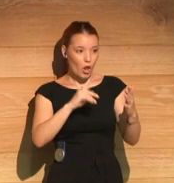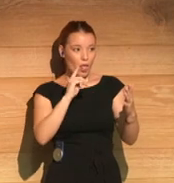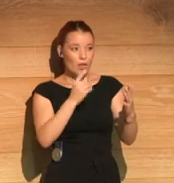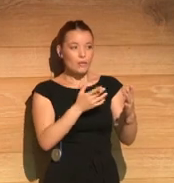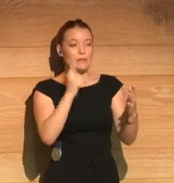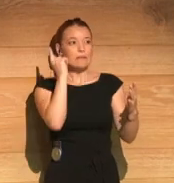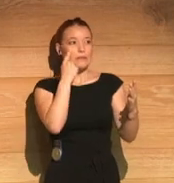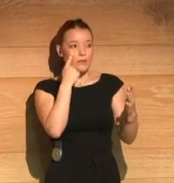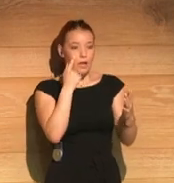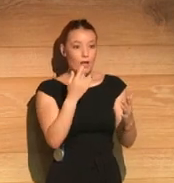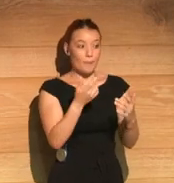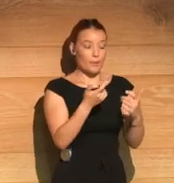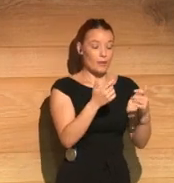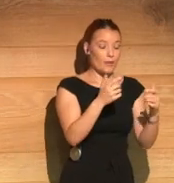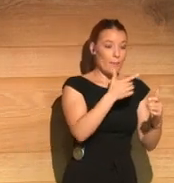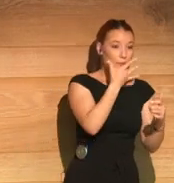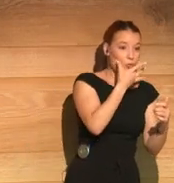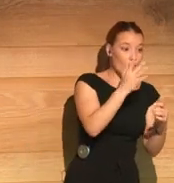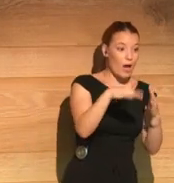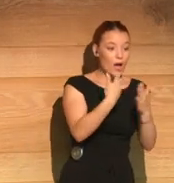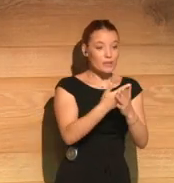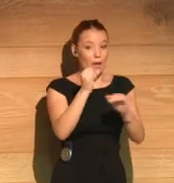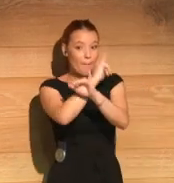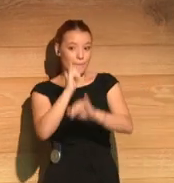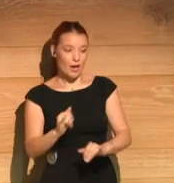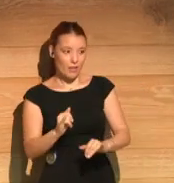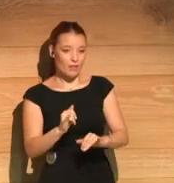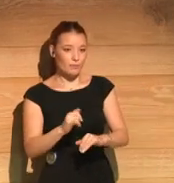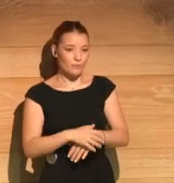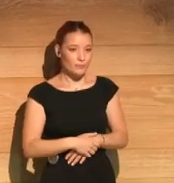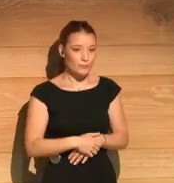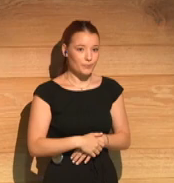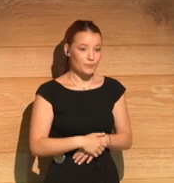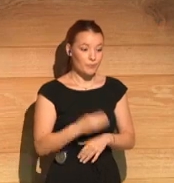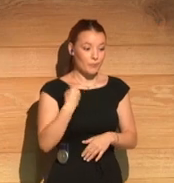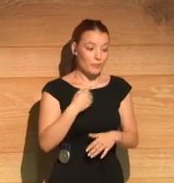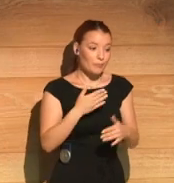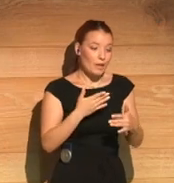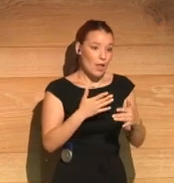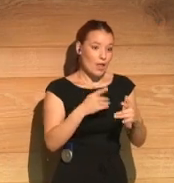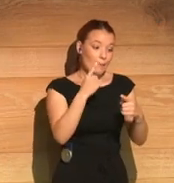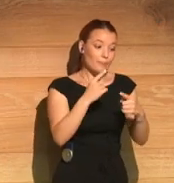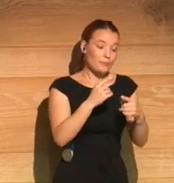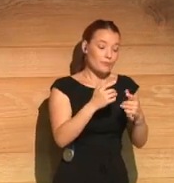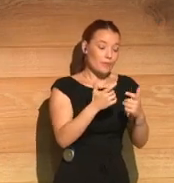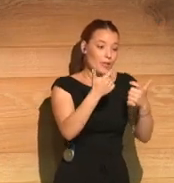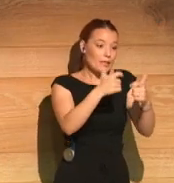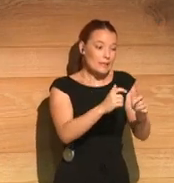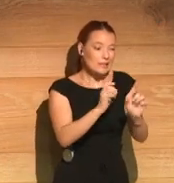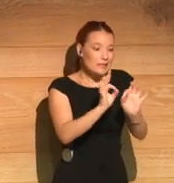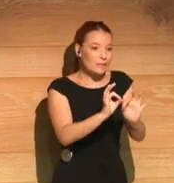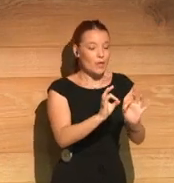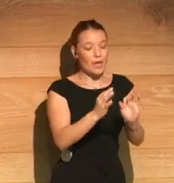quite clear that we're going from shame on a journey towards peace and moving through